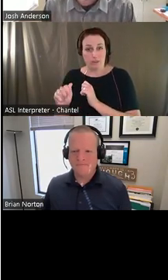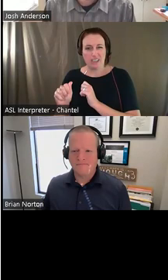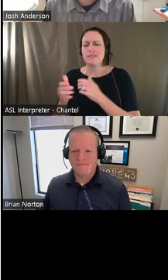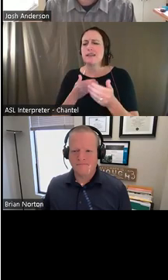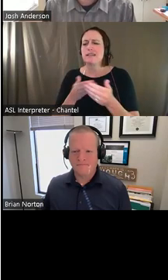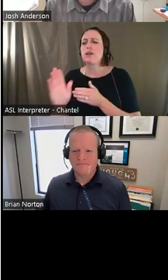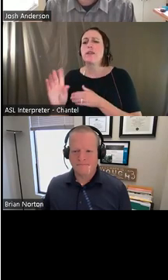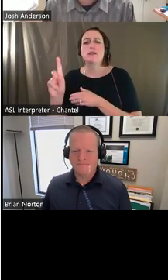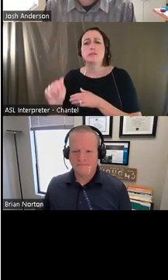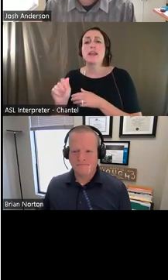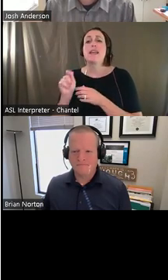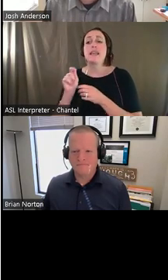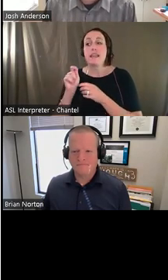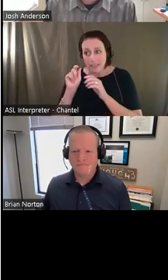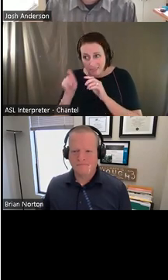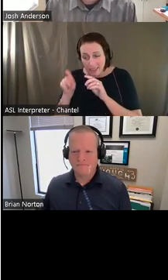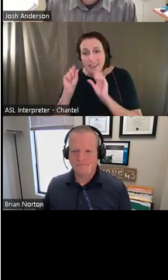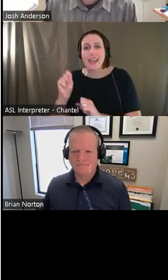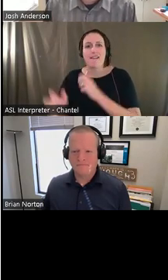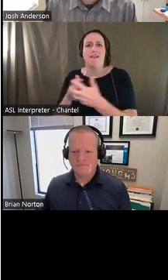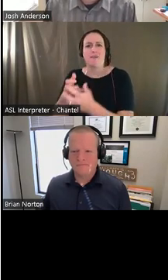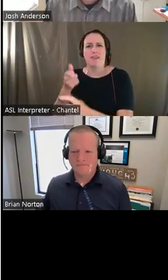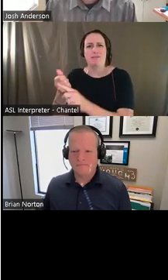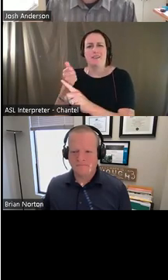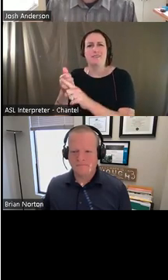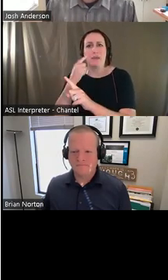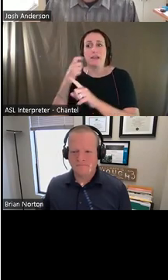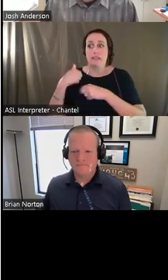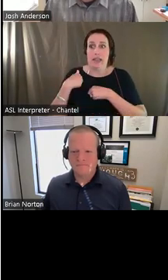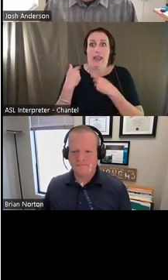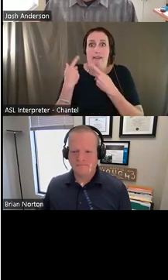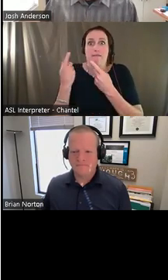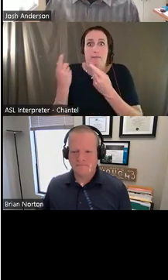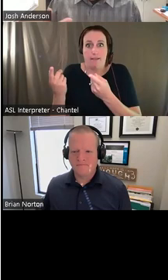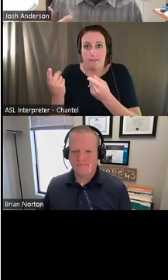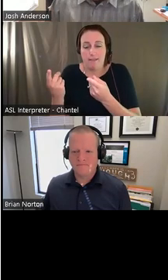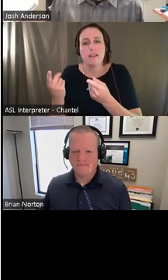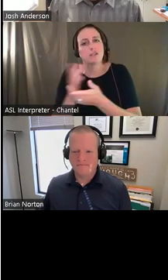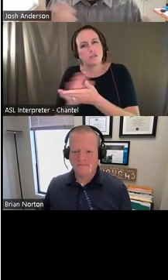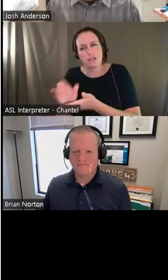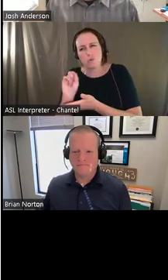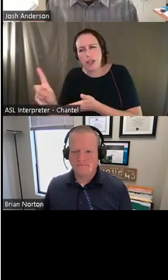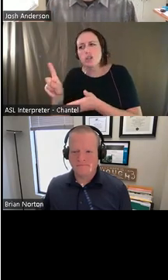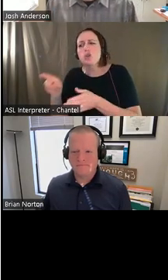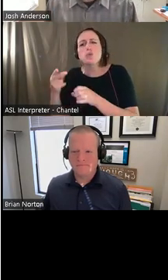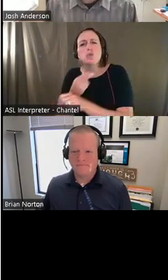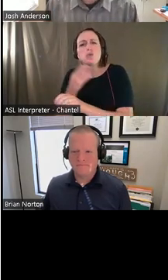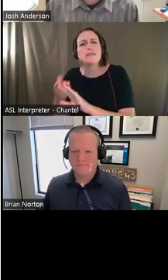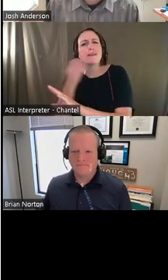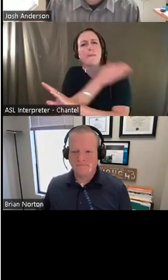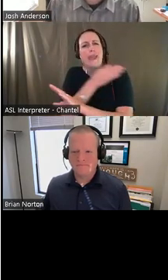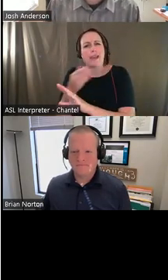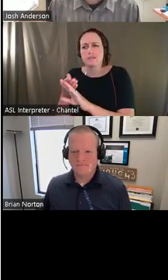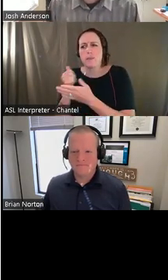times over the course of their life. So, uh, it's always important to find out exactly what they've used in the past, how they've kind of accommodated